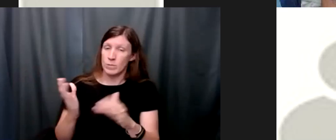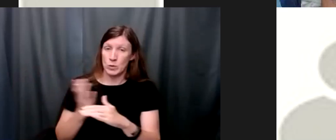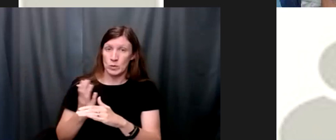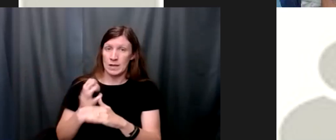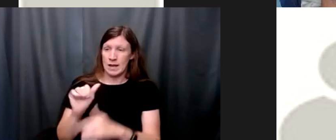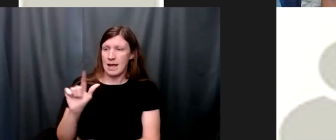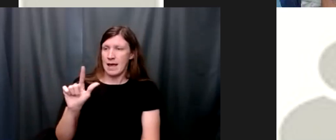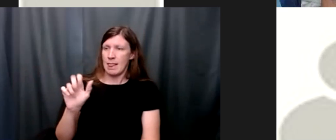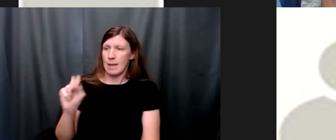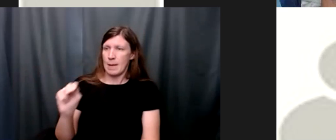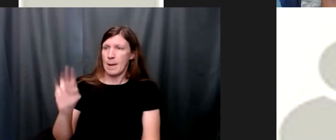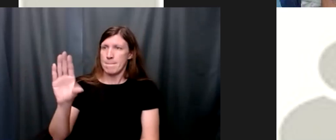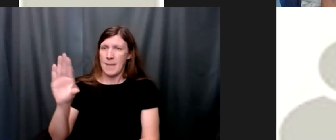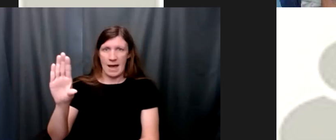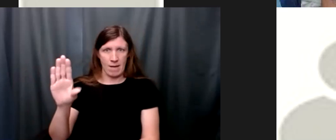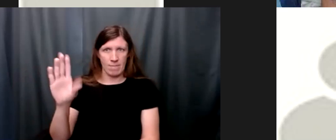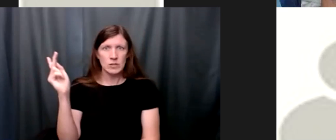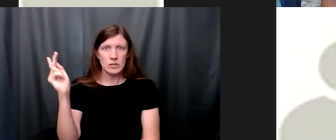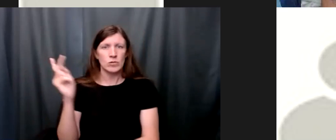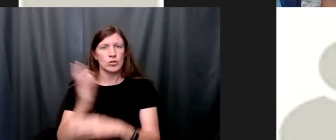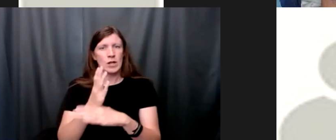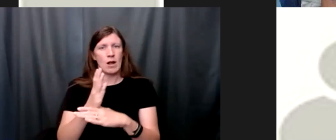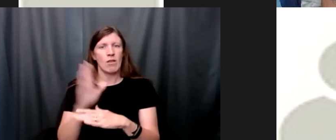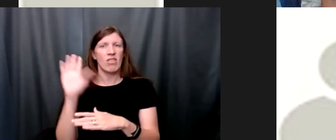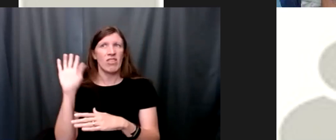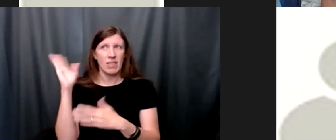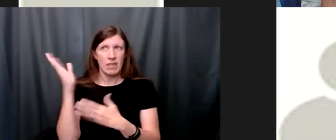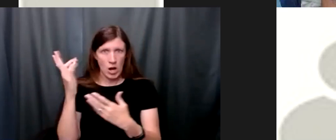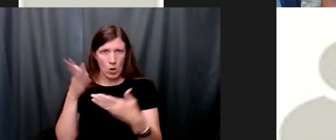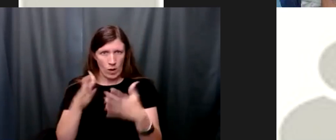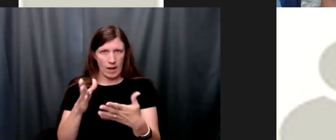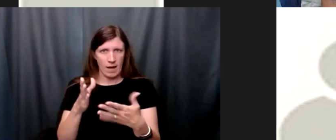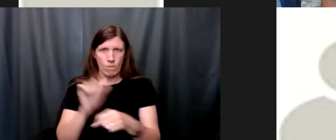and bob as they share their stories of working through these steps let's watch together